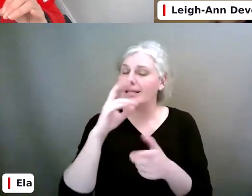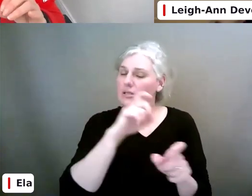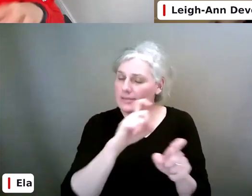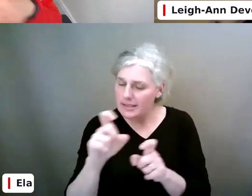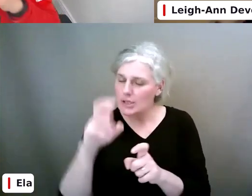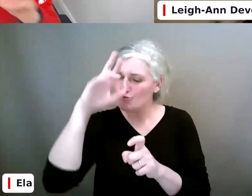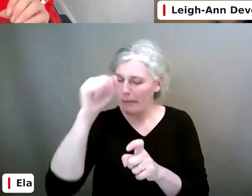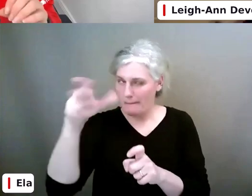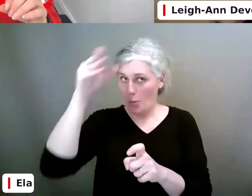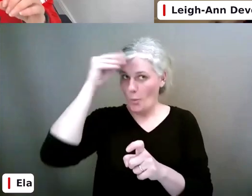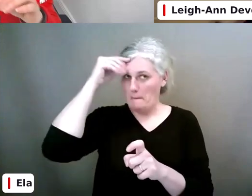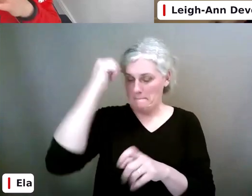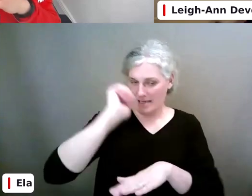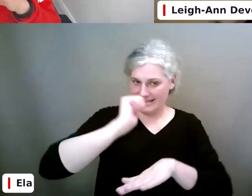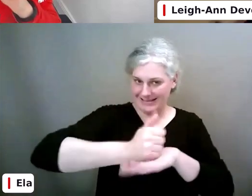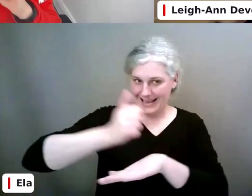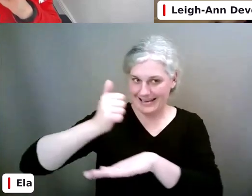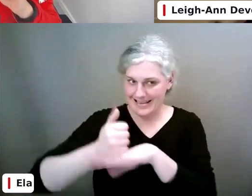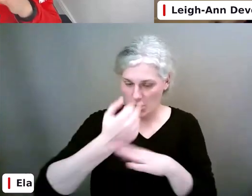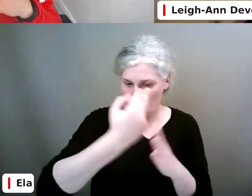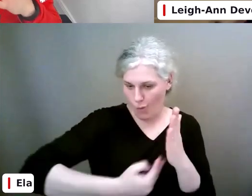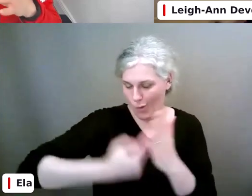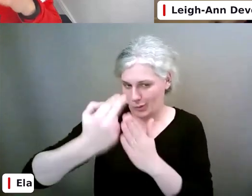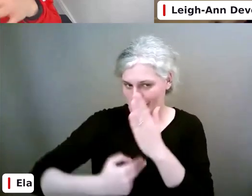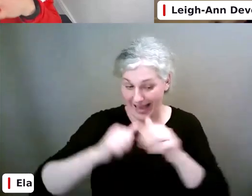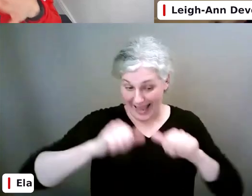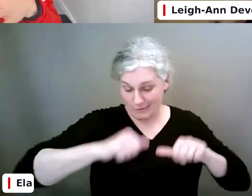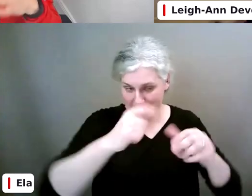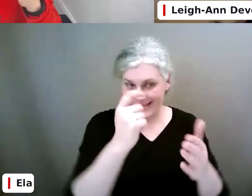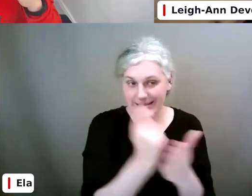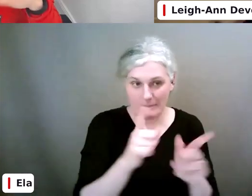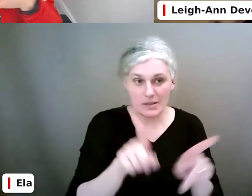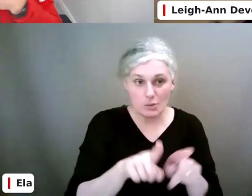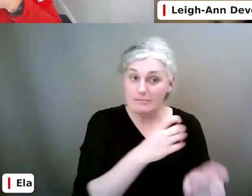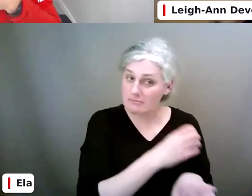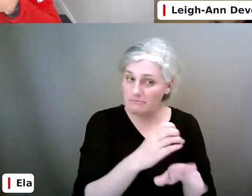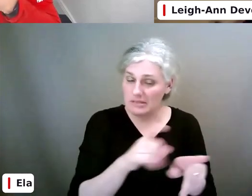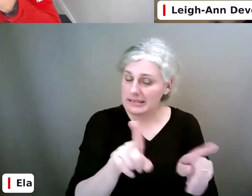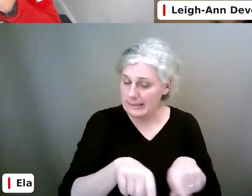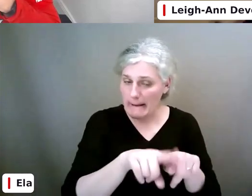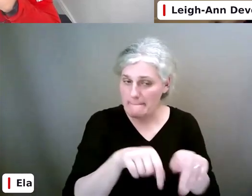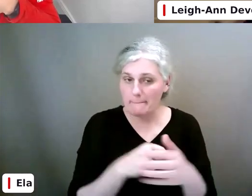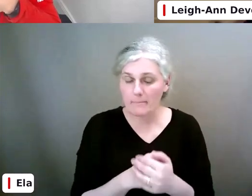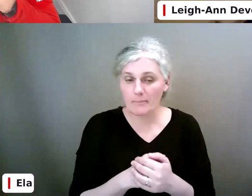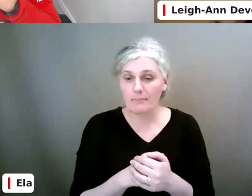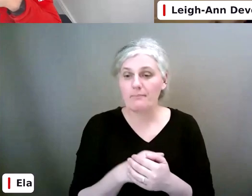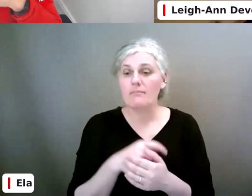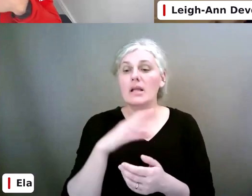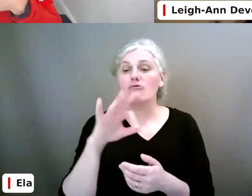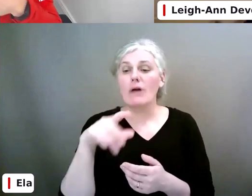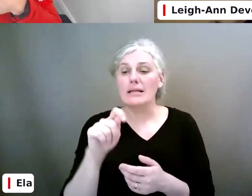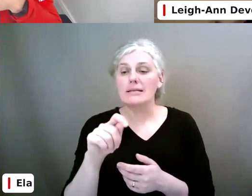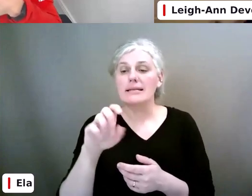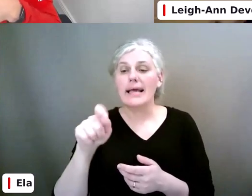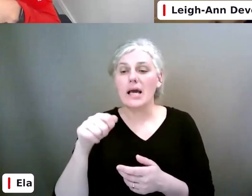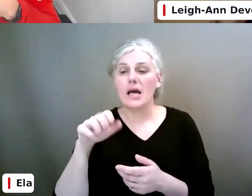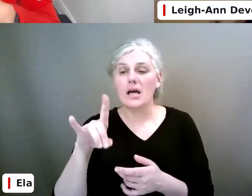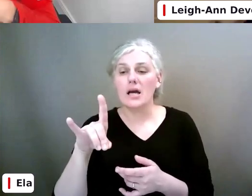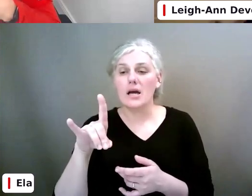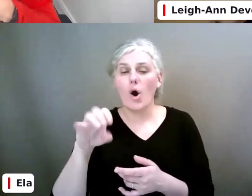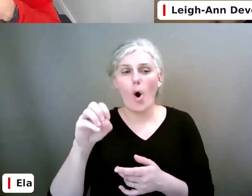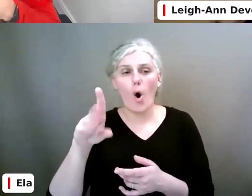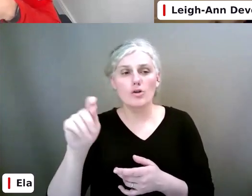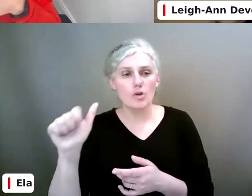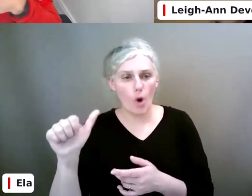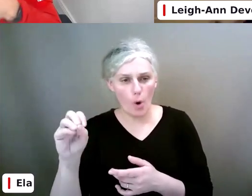Agreeing rules together. Agreeing times. And then I would say with your child, with the Grand Theft Auto, sitting them down, listing out all the